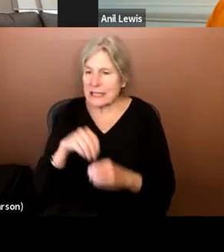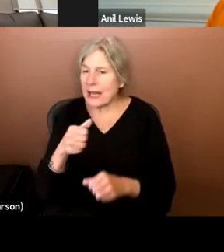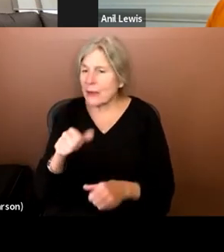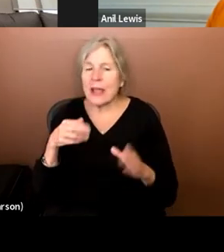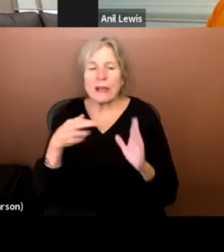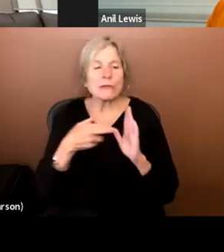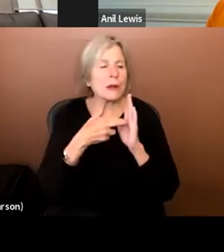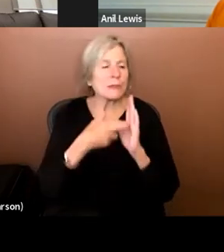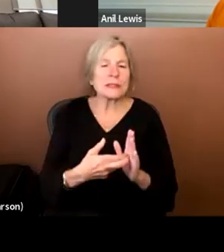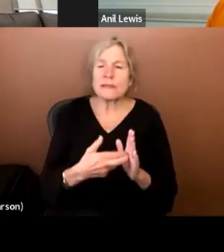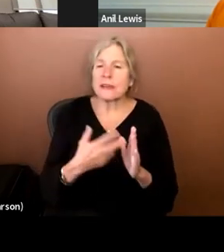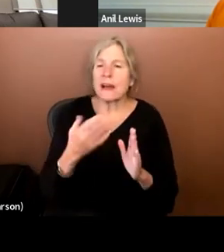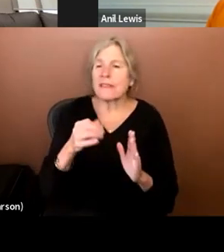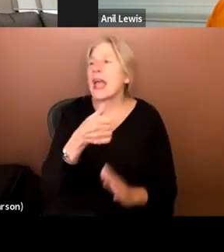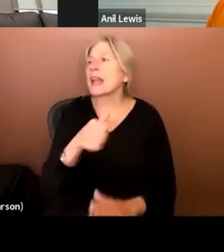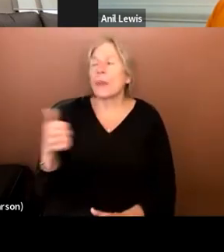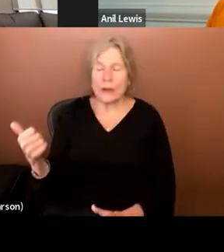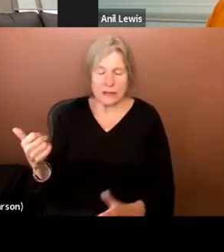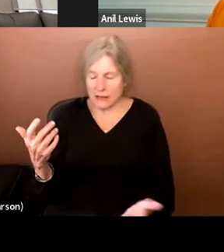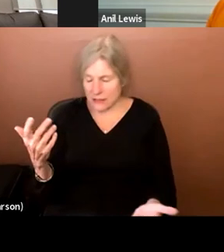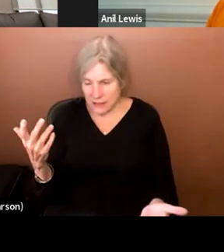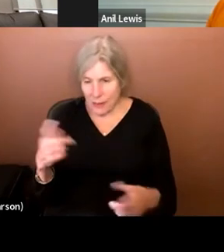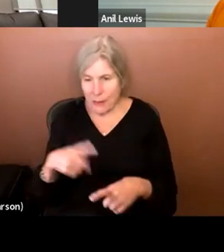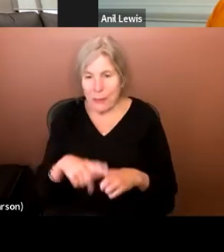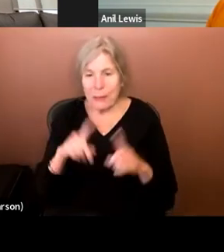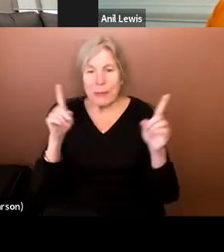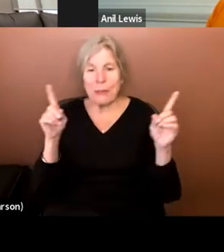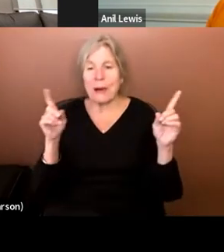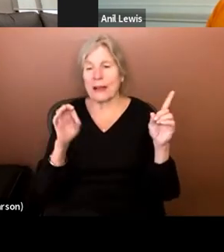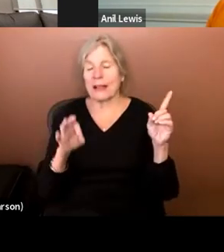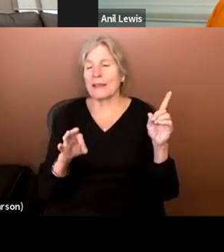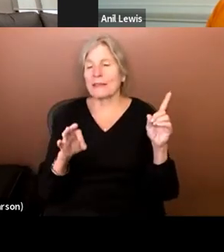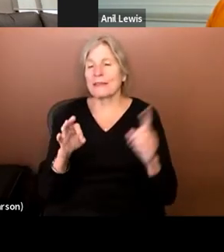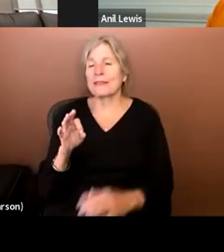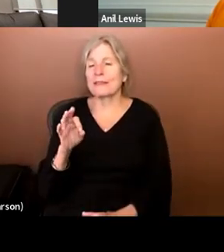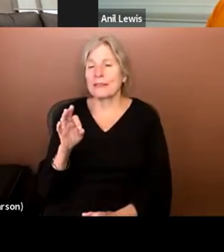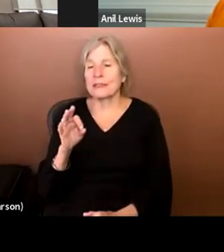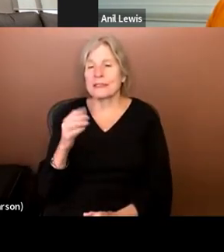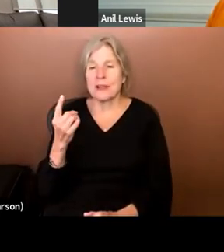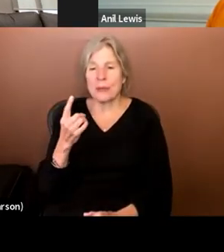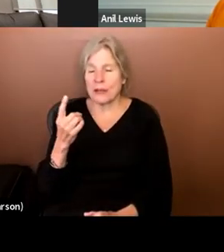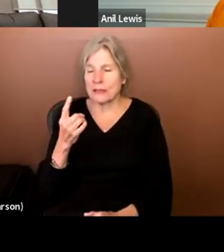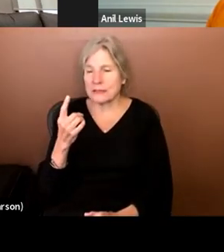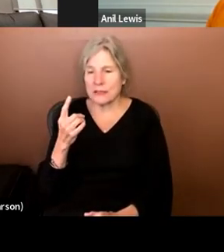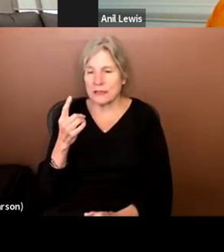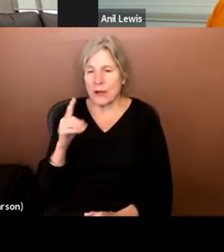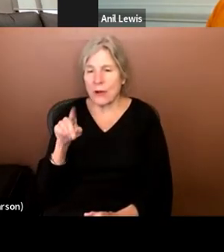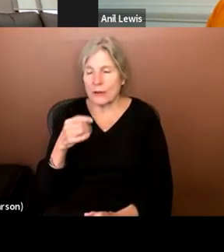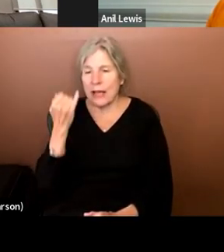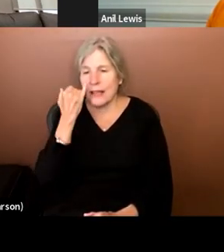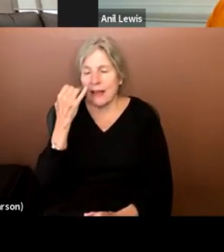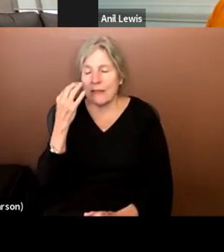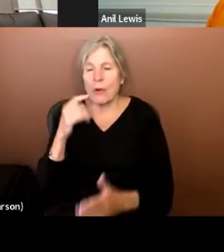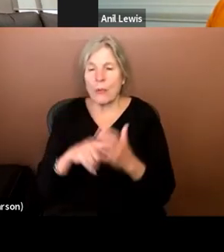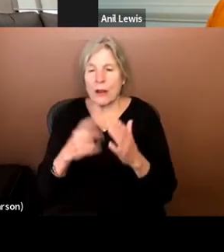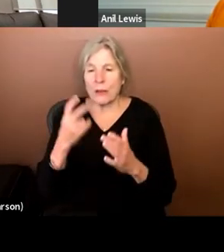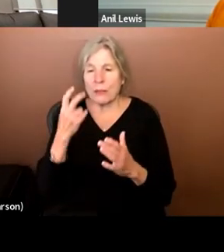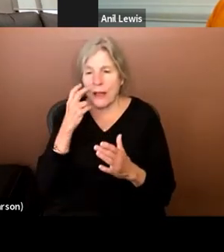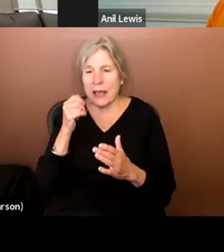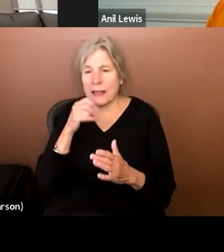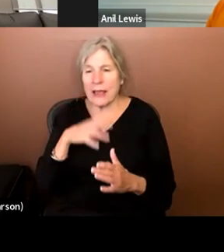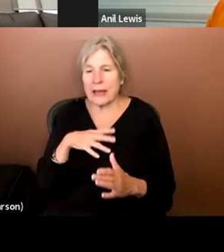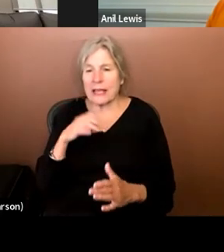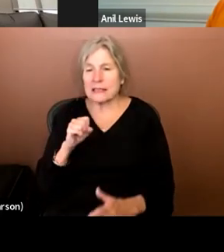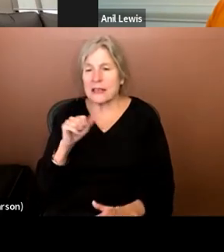representative, representative of anybody's, but if, um, if someone's only idea of what a blind lady looks like is